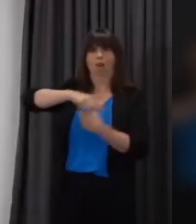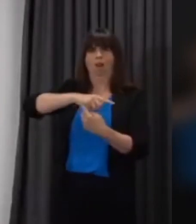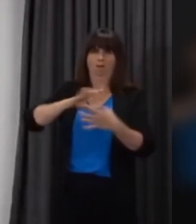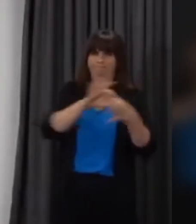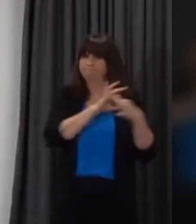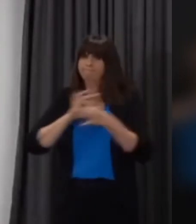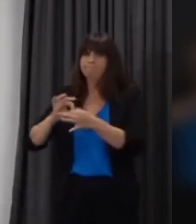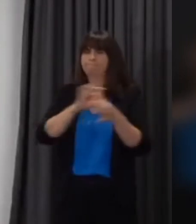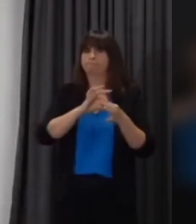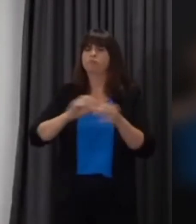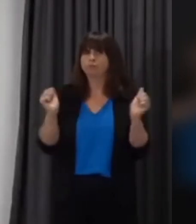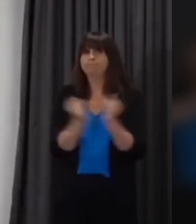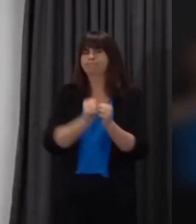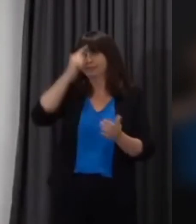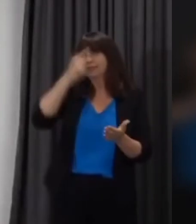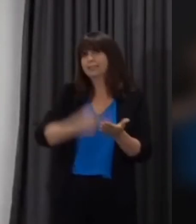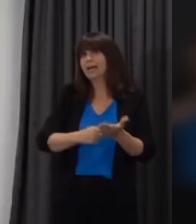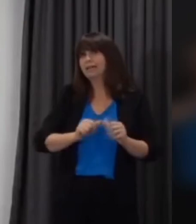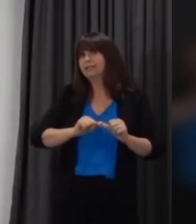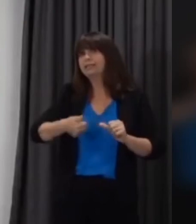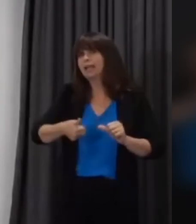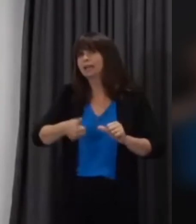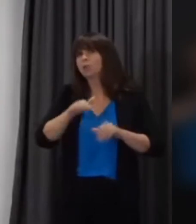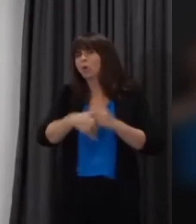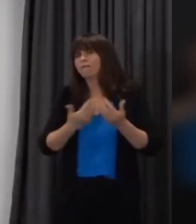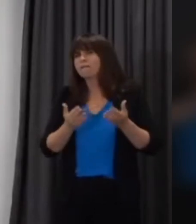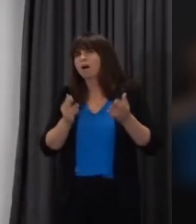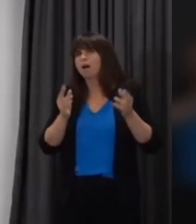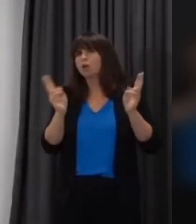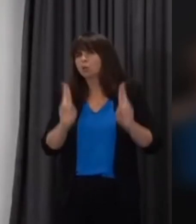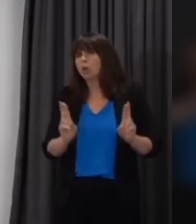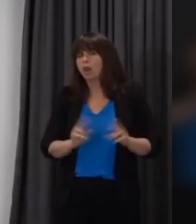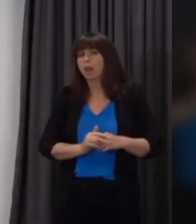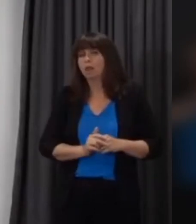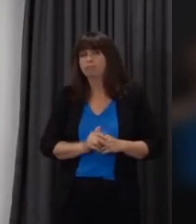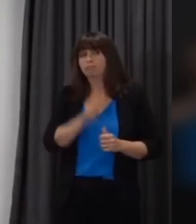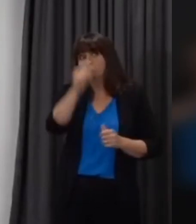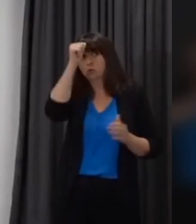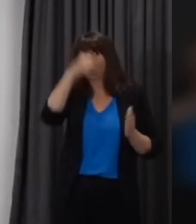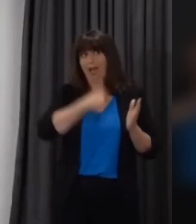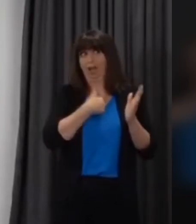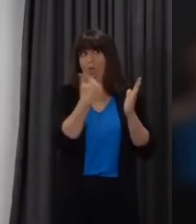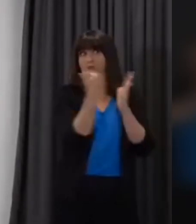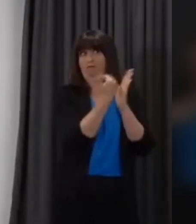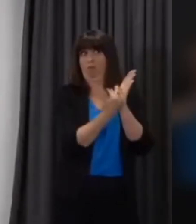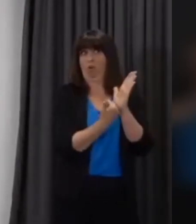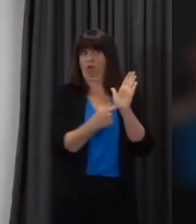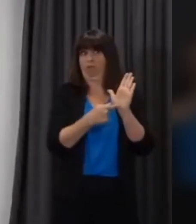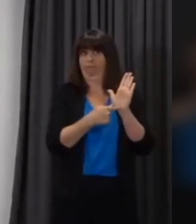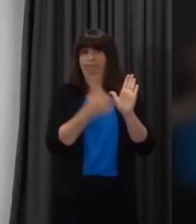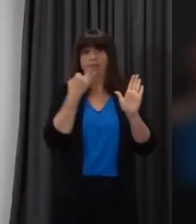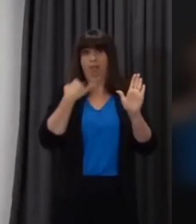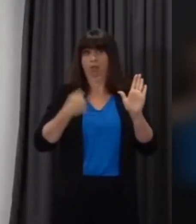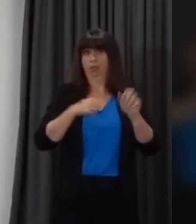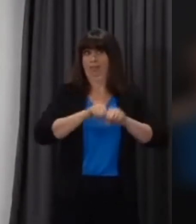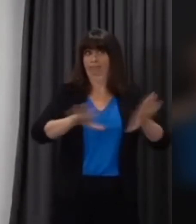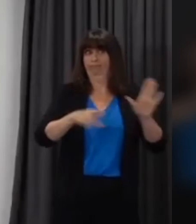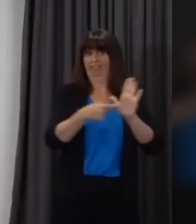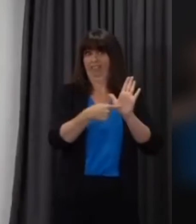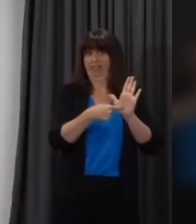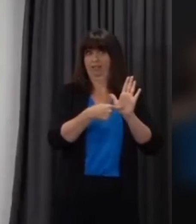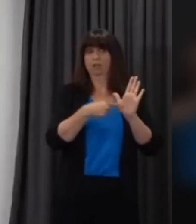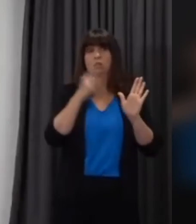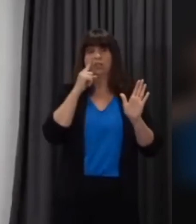decisions around what happens next for education in Wales. You'll be aware in the framework document that we published last week, we have a